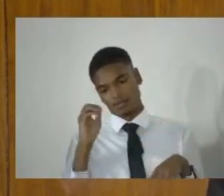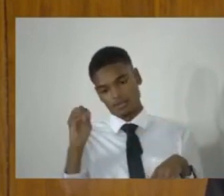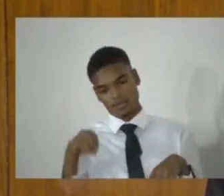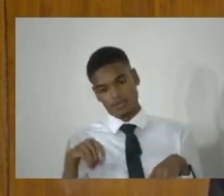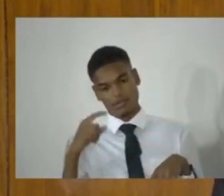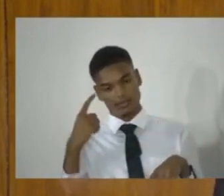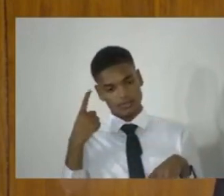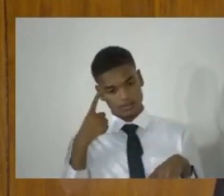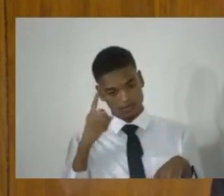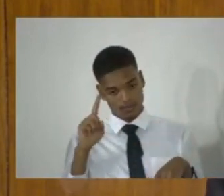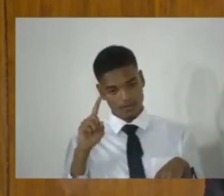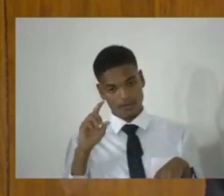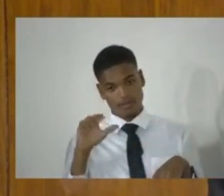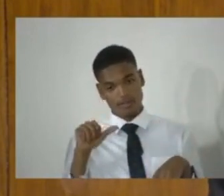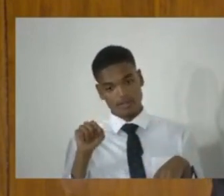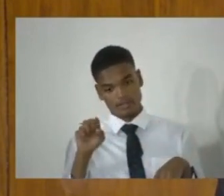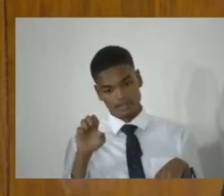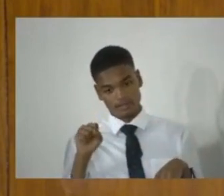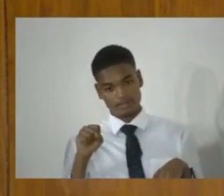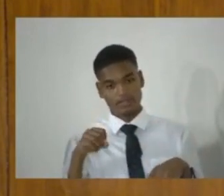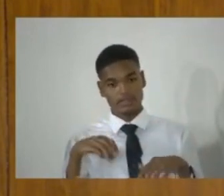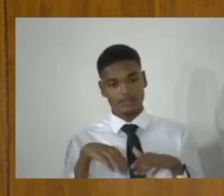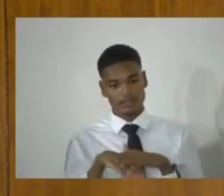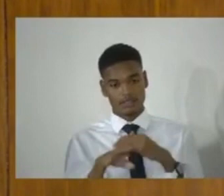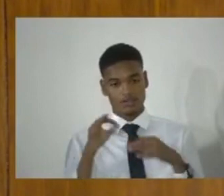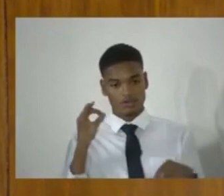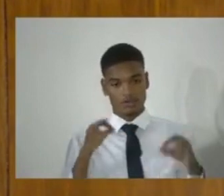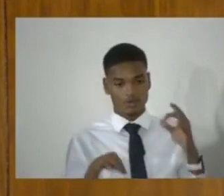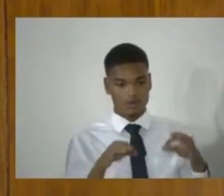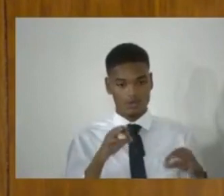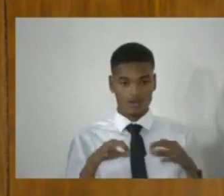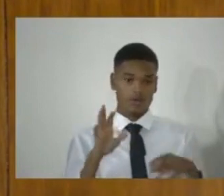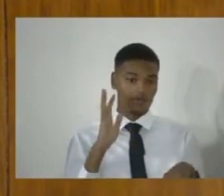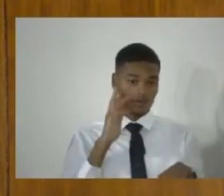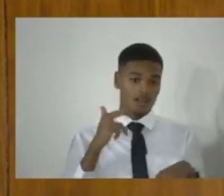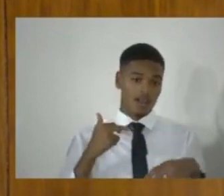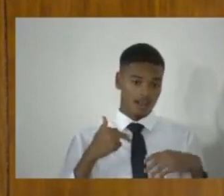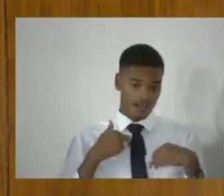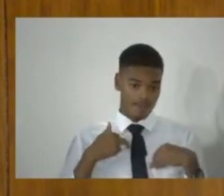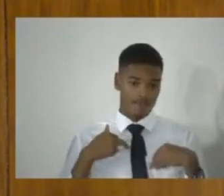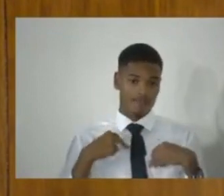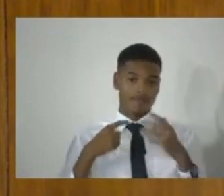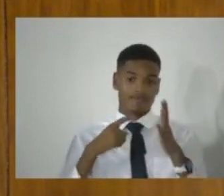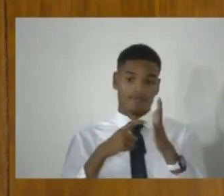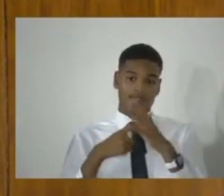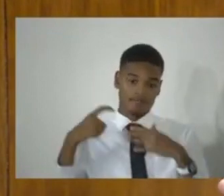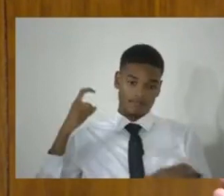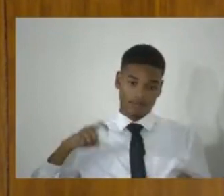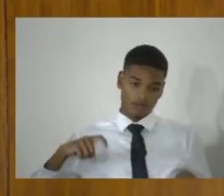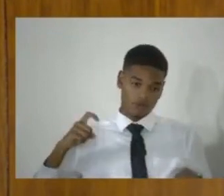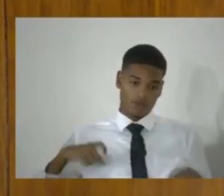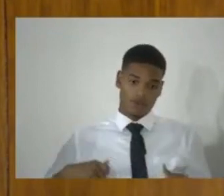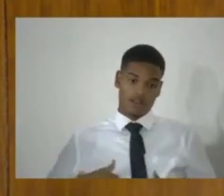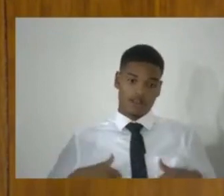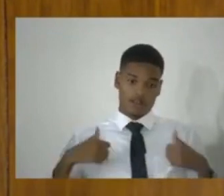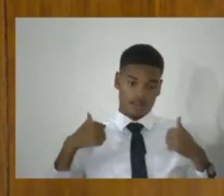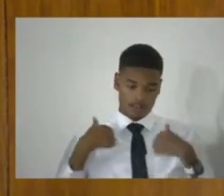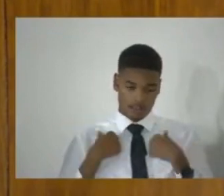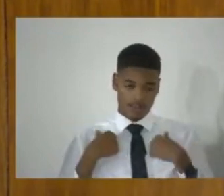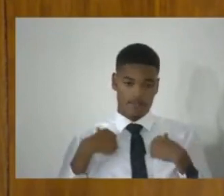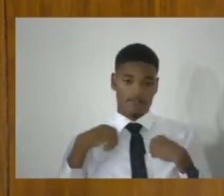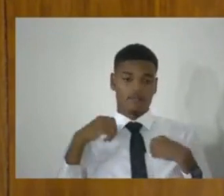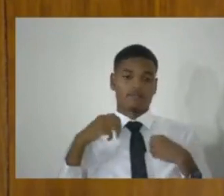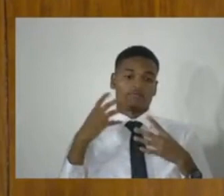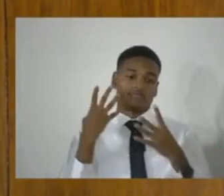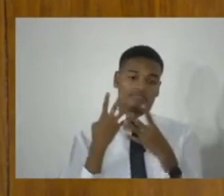cases in the gun court are going to be cases where there are mandatory life sentences applied. That's a huge, that's a new paradigm for